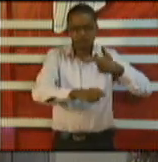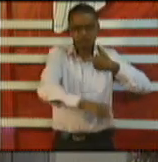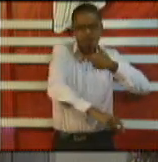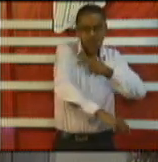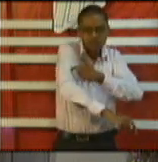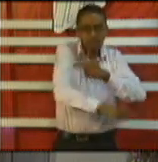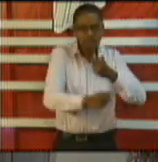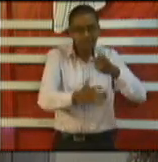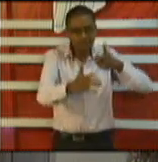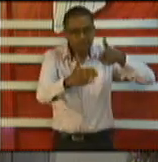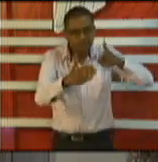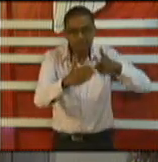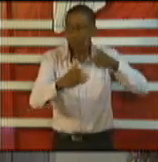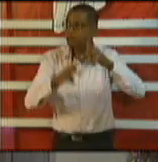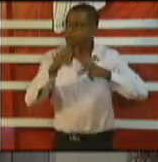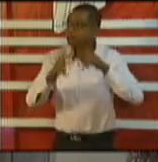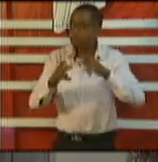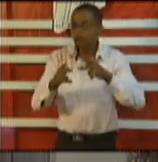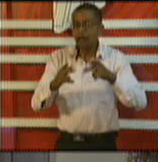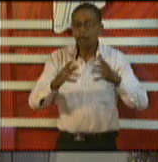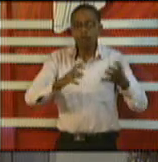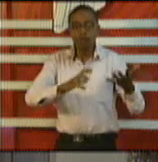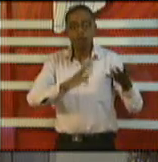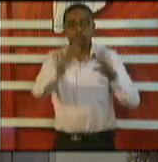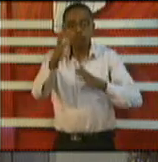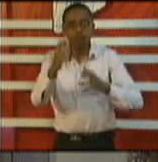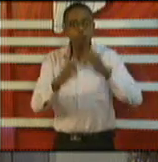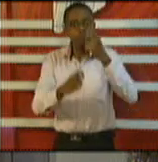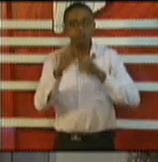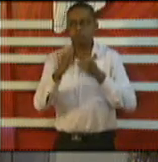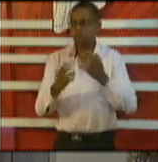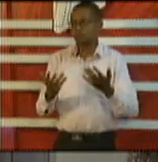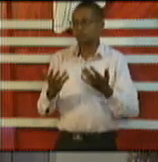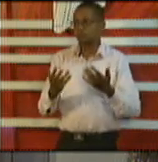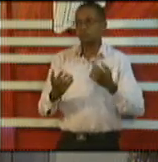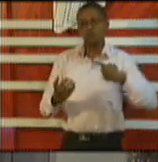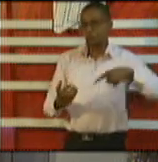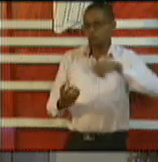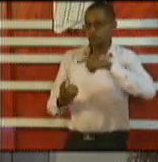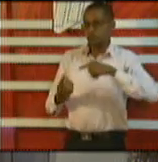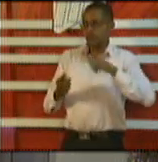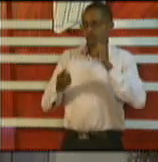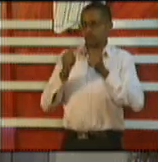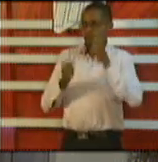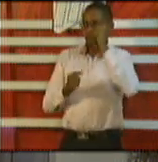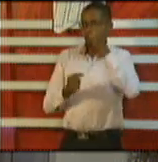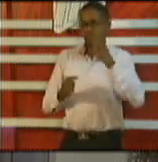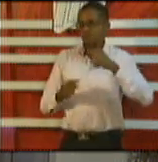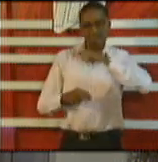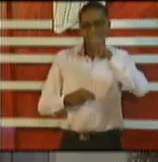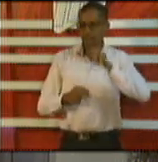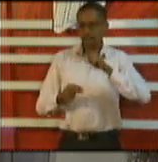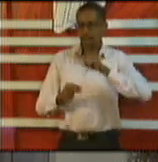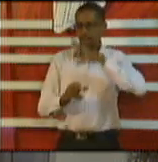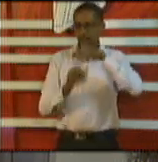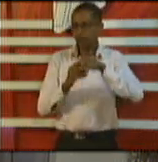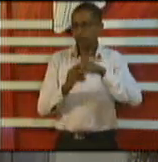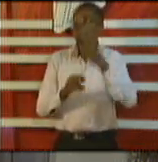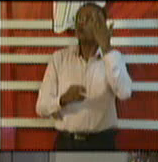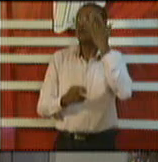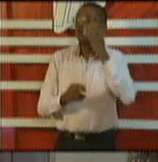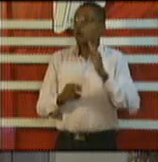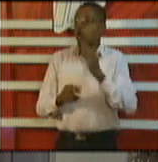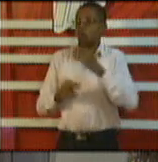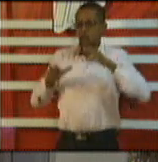trials in Trinidad and Tobago because one our population is simply too small and the risk is too